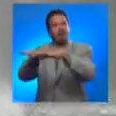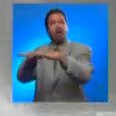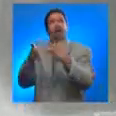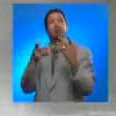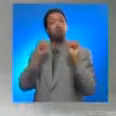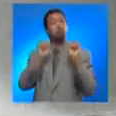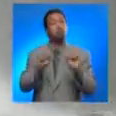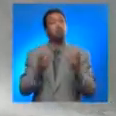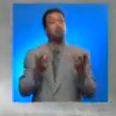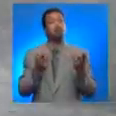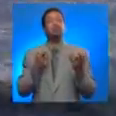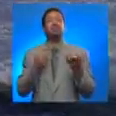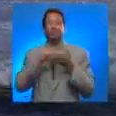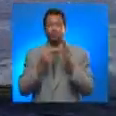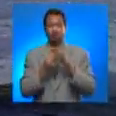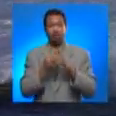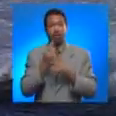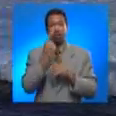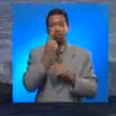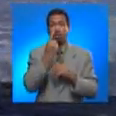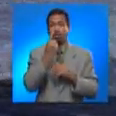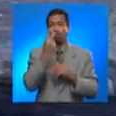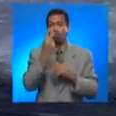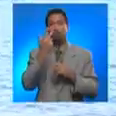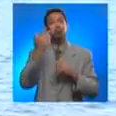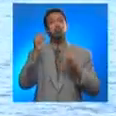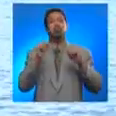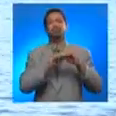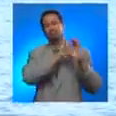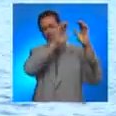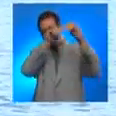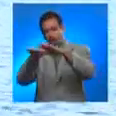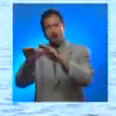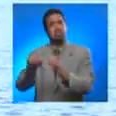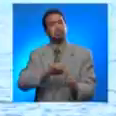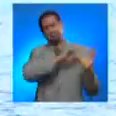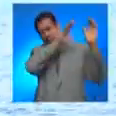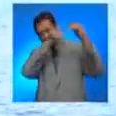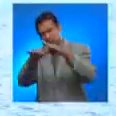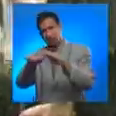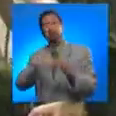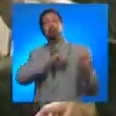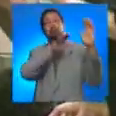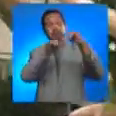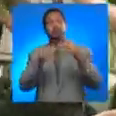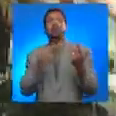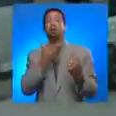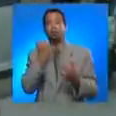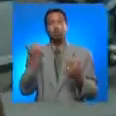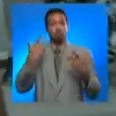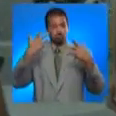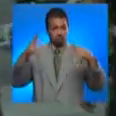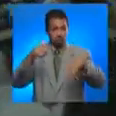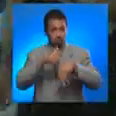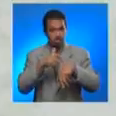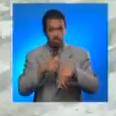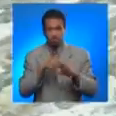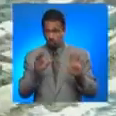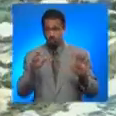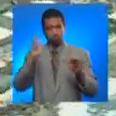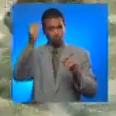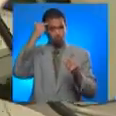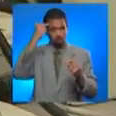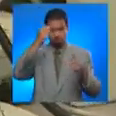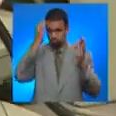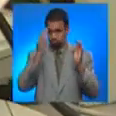A tsunami consists of more than a single wave. Stay away from hazardous areas until the competent authorities declare an end